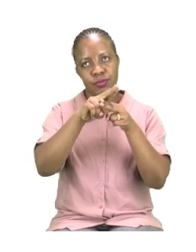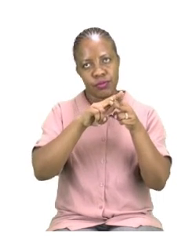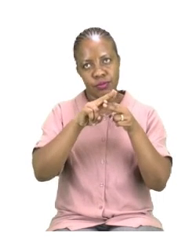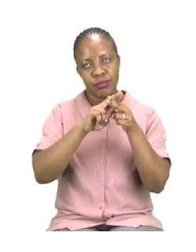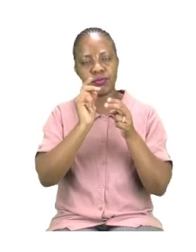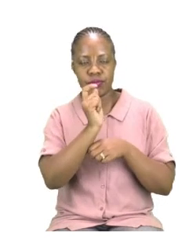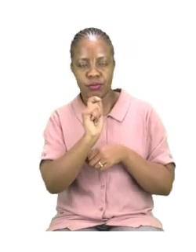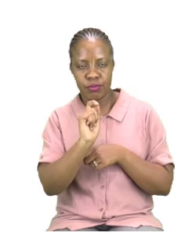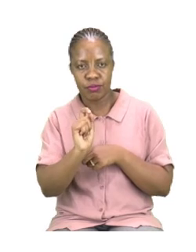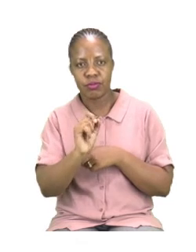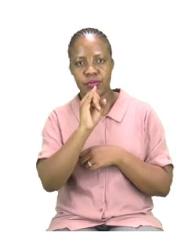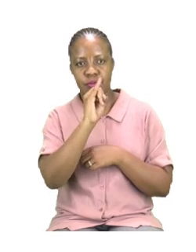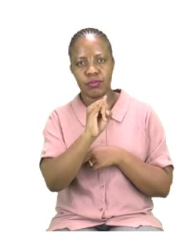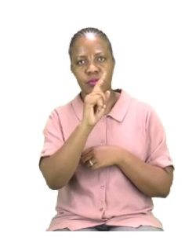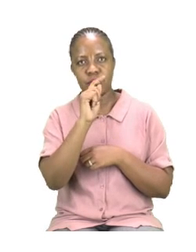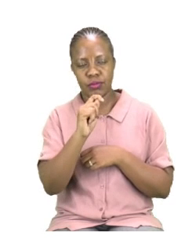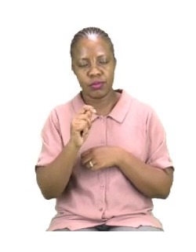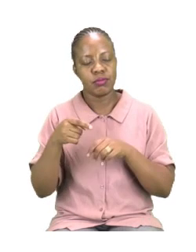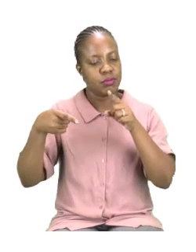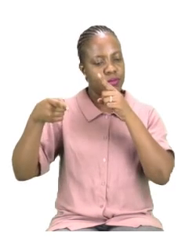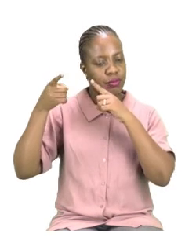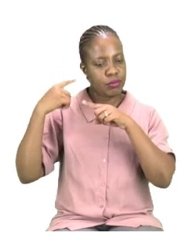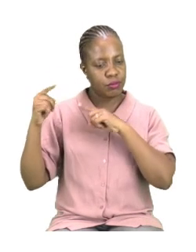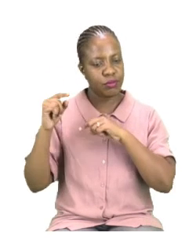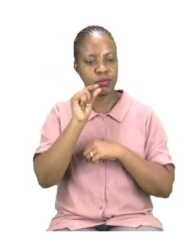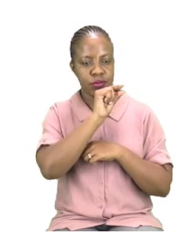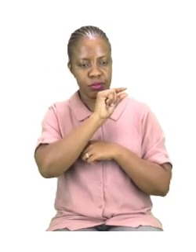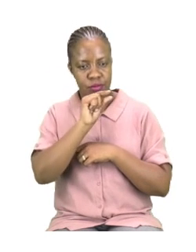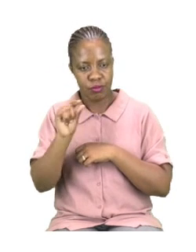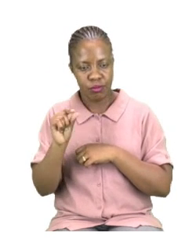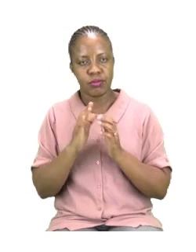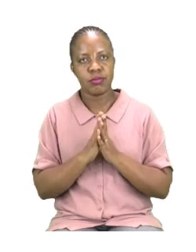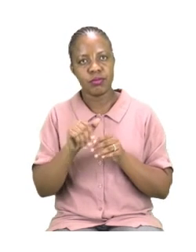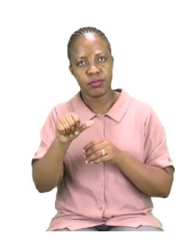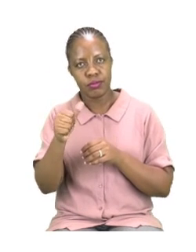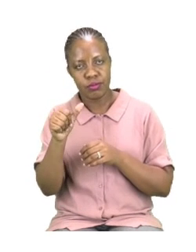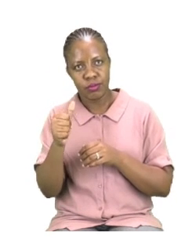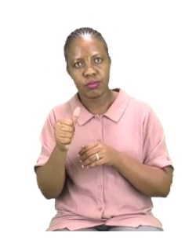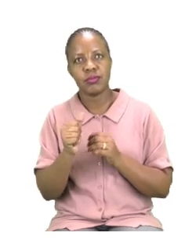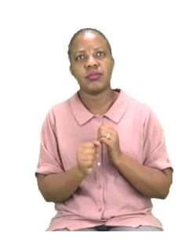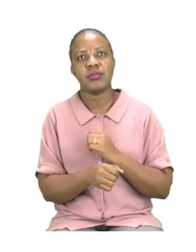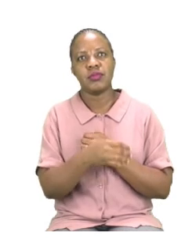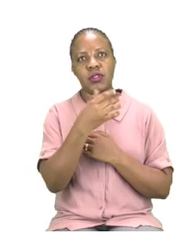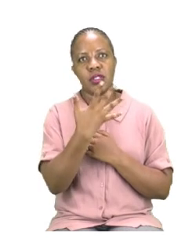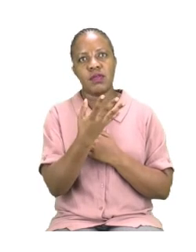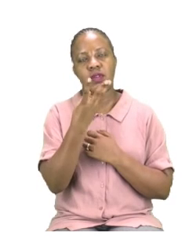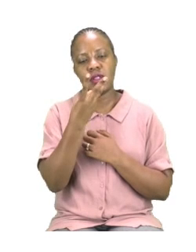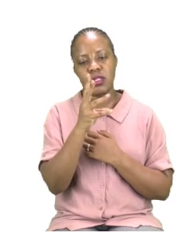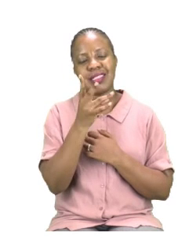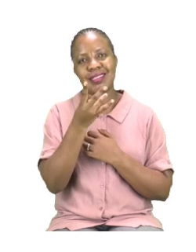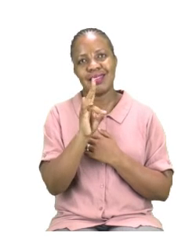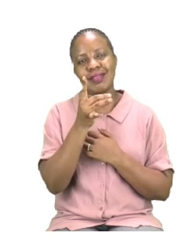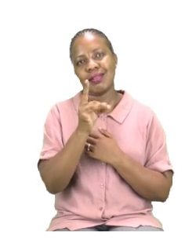The rest of these sentences, you can do by yourself. Take your time. Remember sometimes